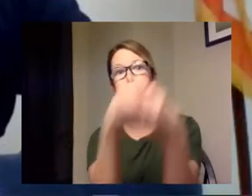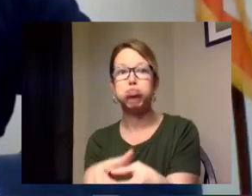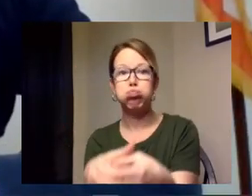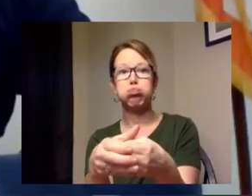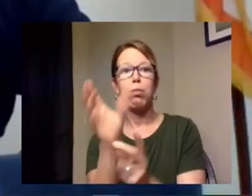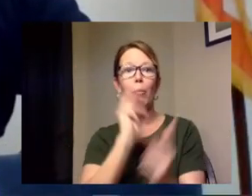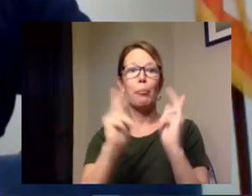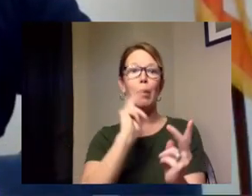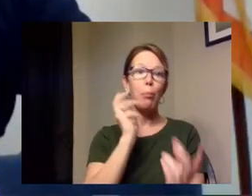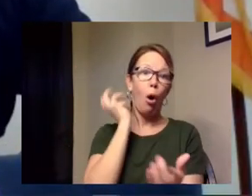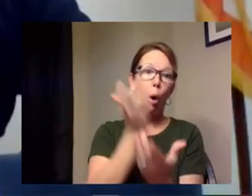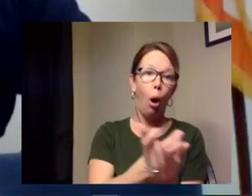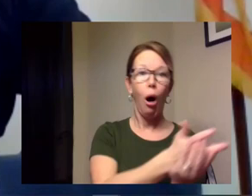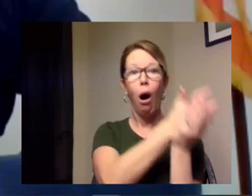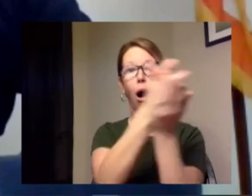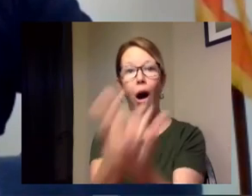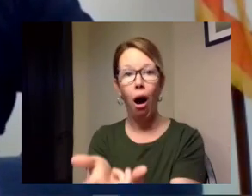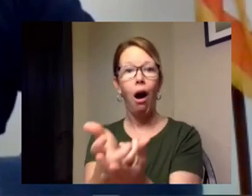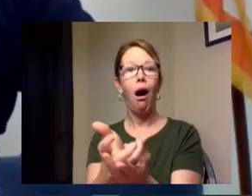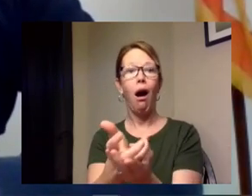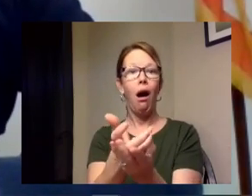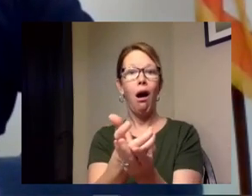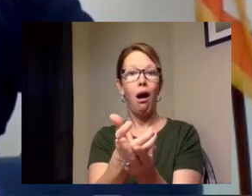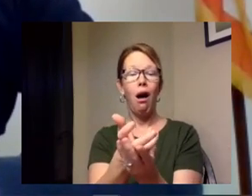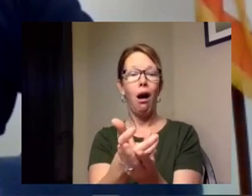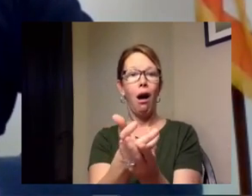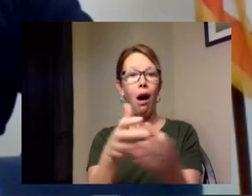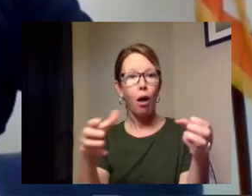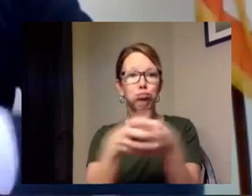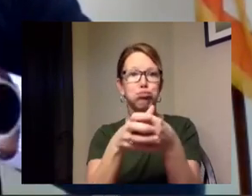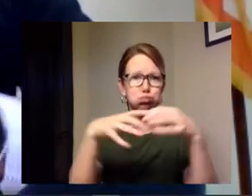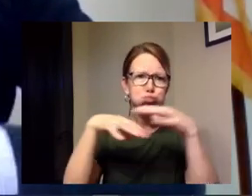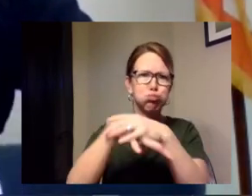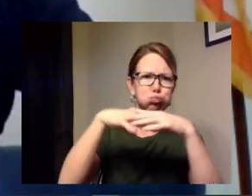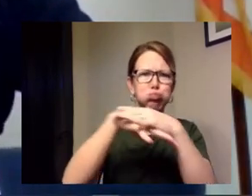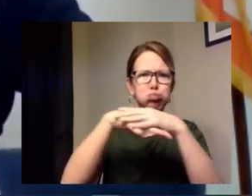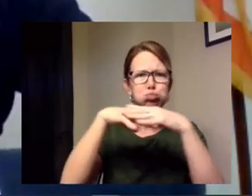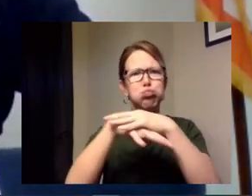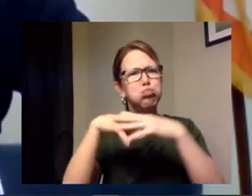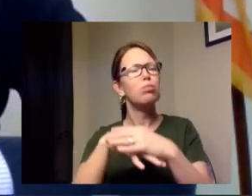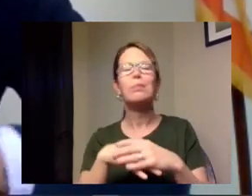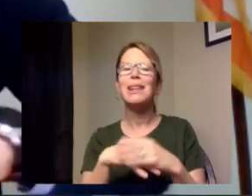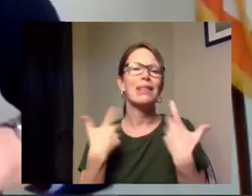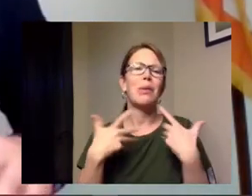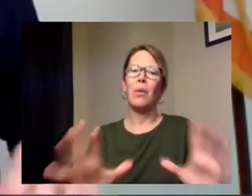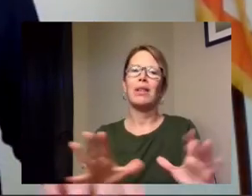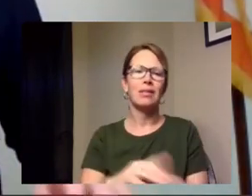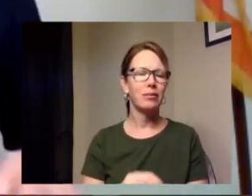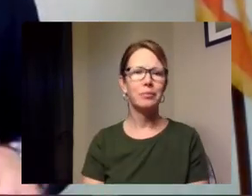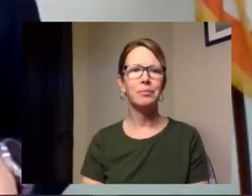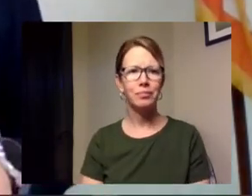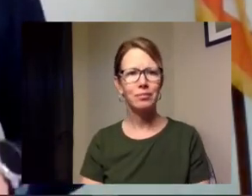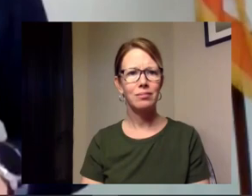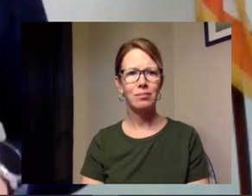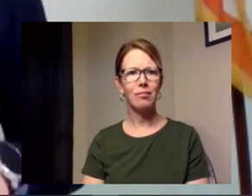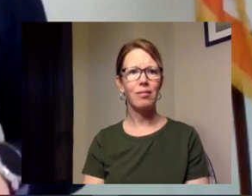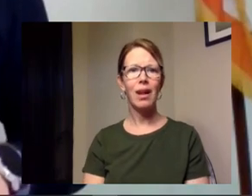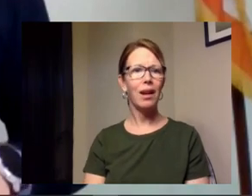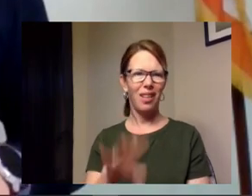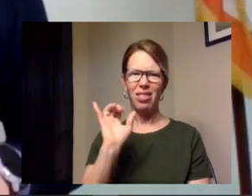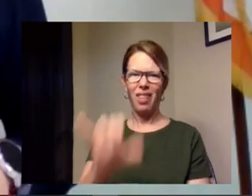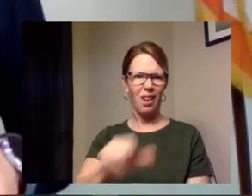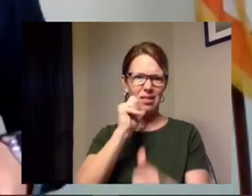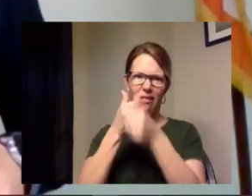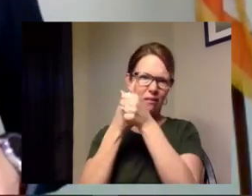car and all meeting up in in central locations of recreational spaces um because it's not adhering to